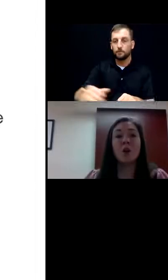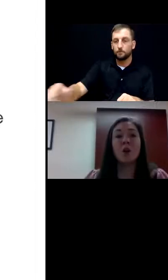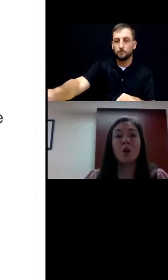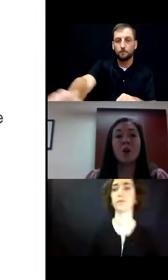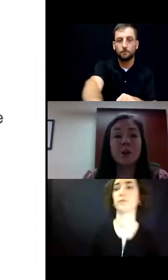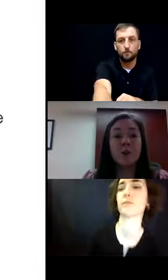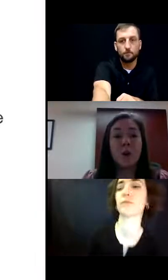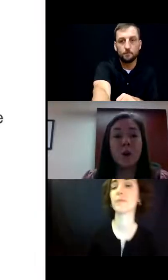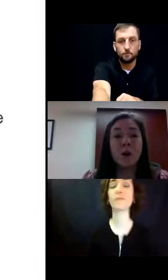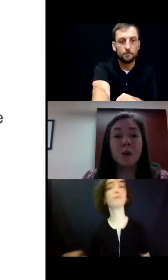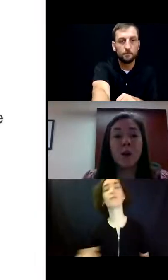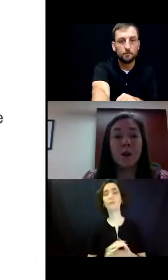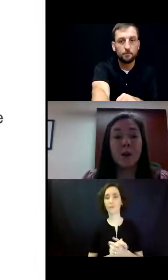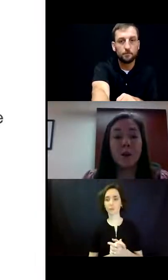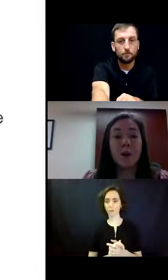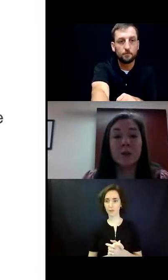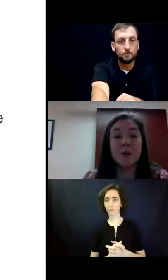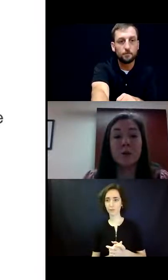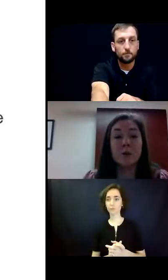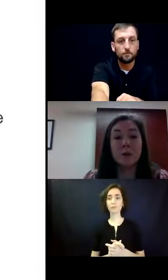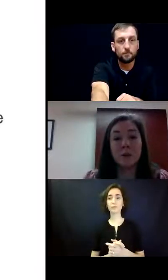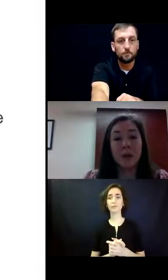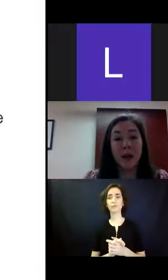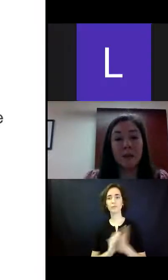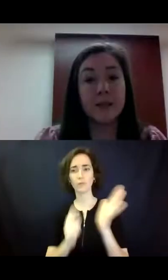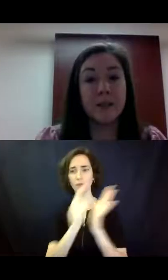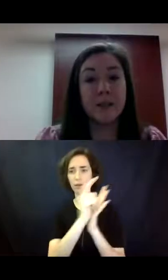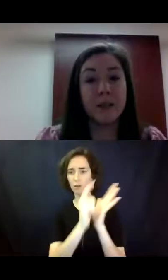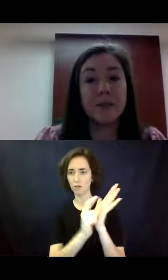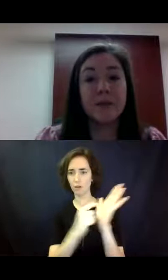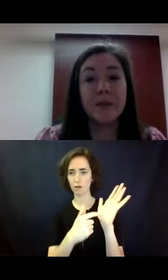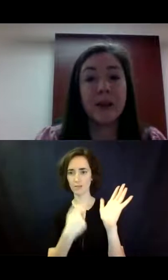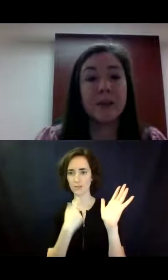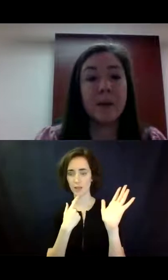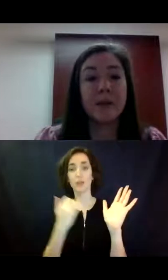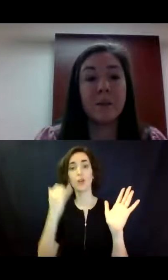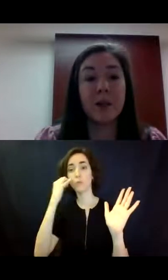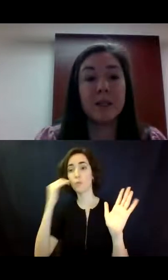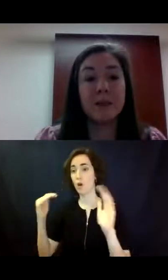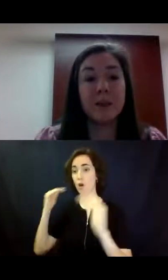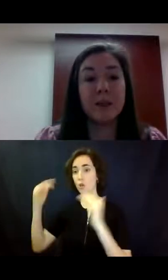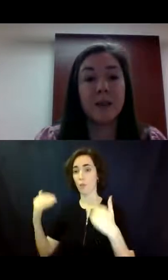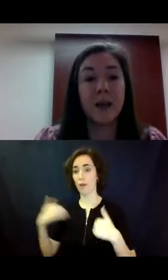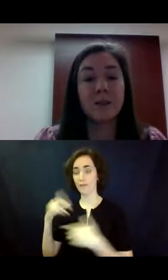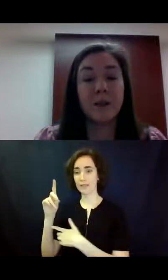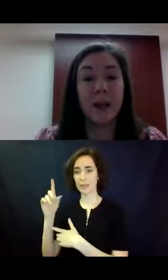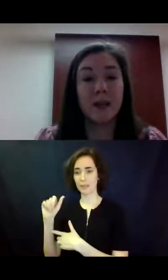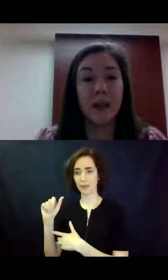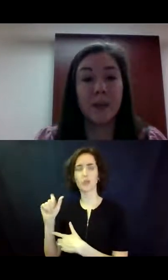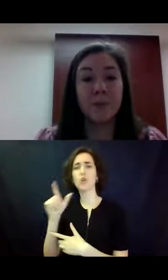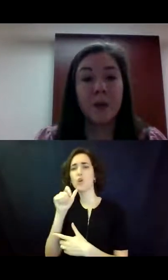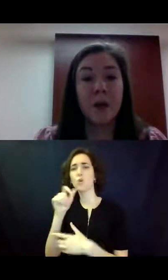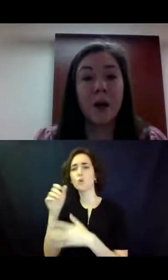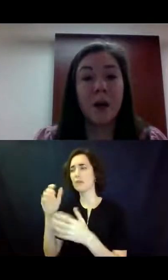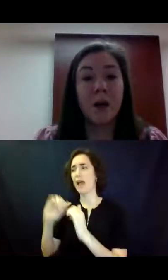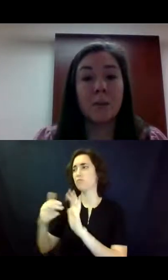So according to the law, um, an adult that has a disability is defined by the American with Disabilities Act or the ADA,